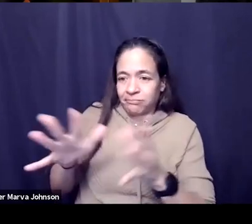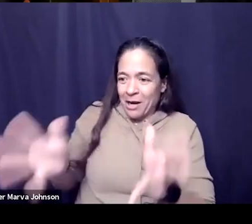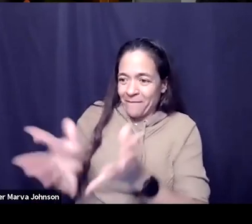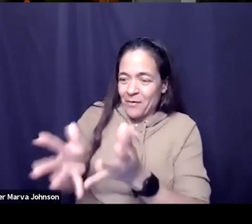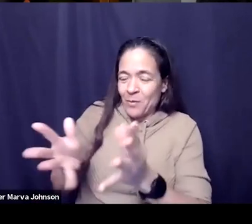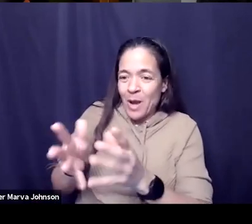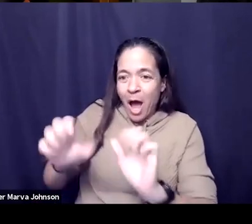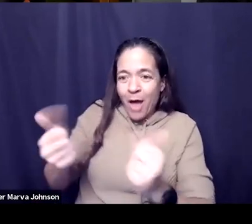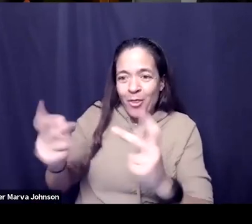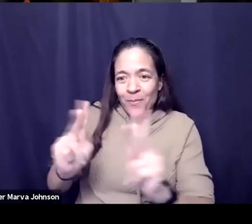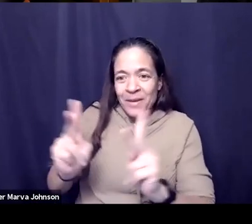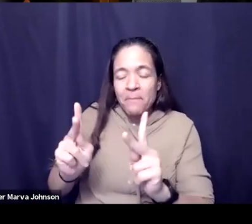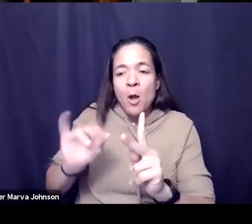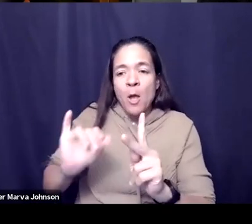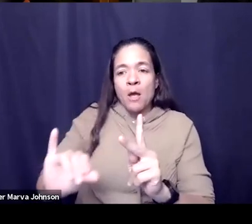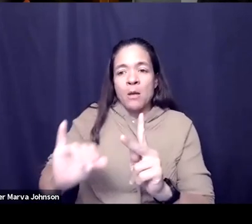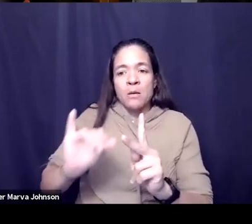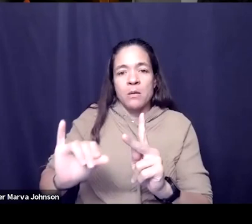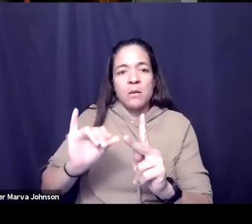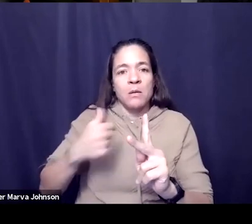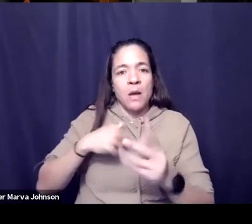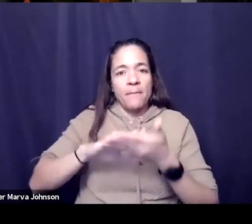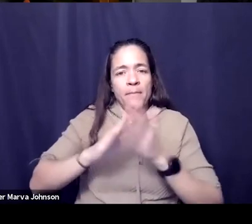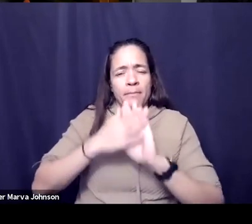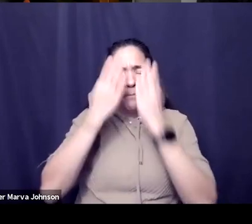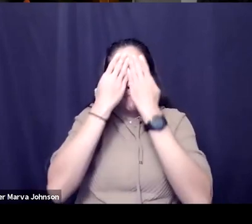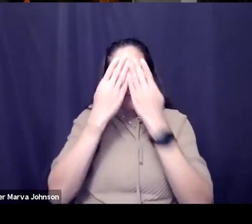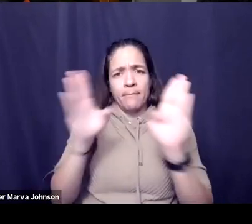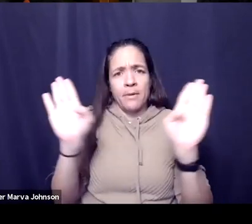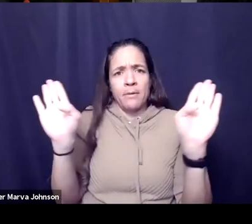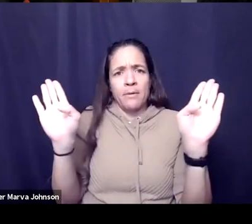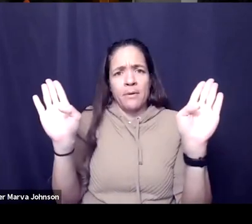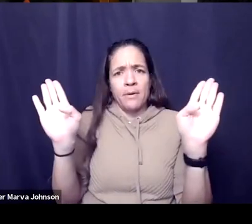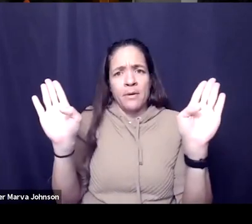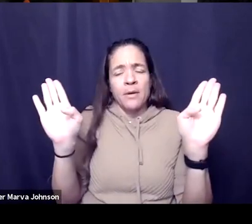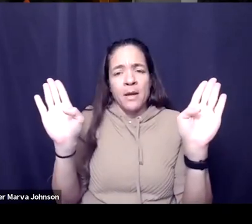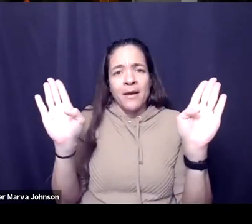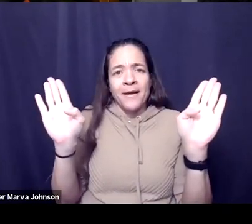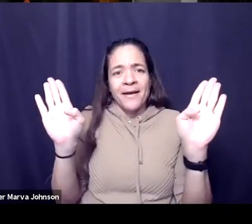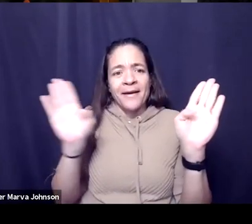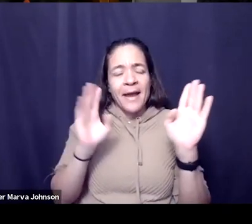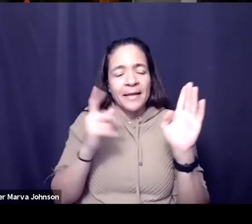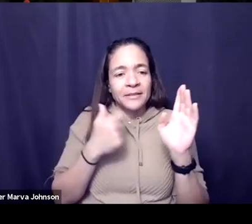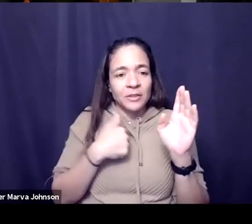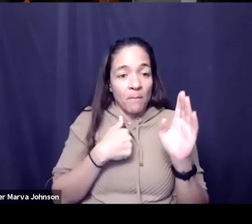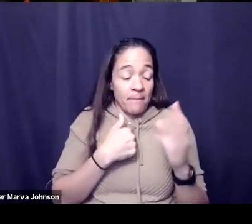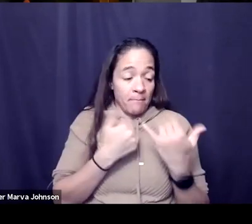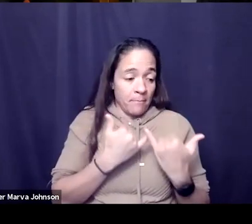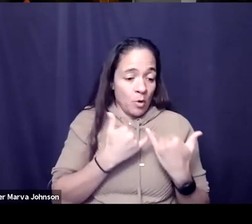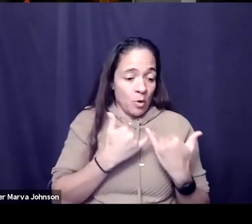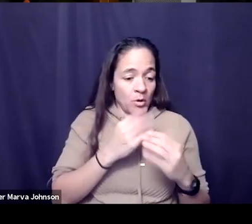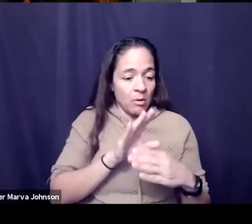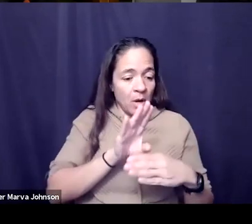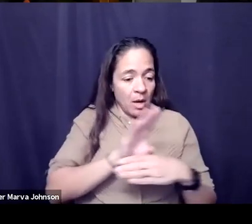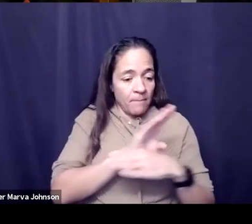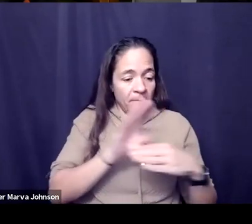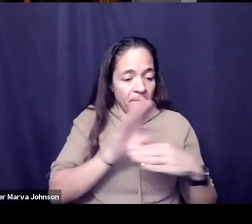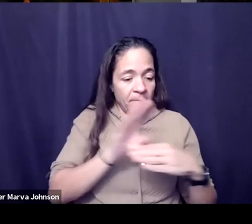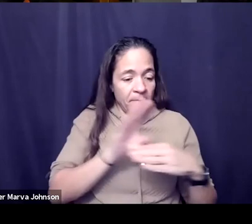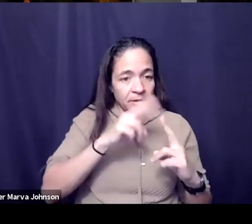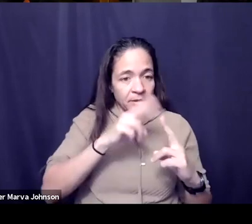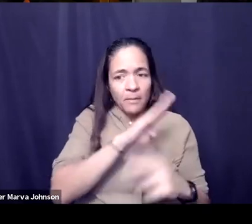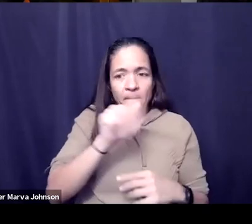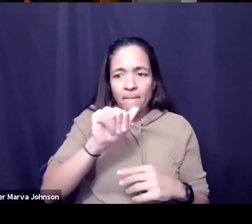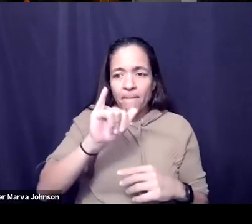so with with that my mind kind of opened and i would join forces with you know my current business partners my co-authors uh bailey